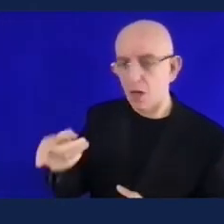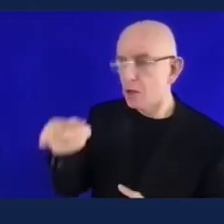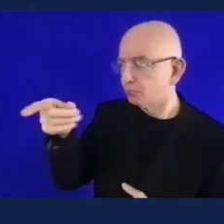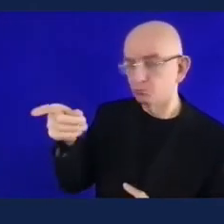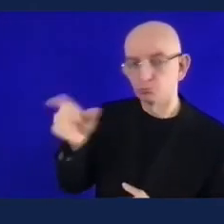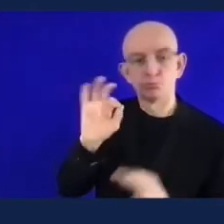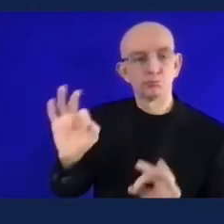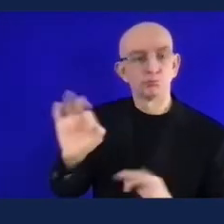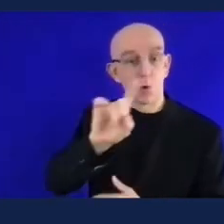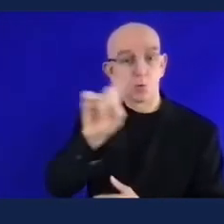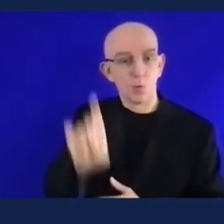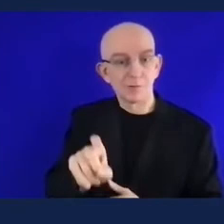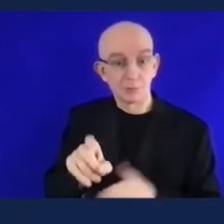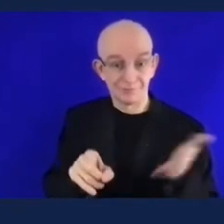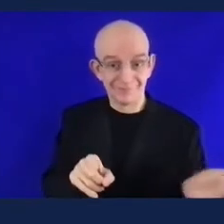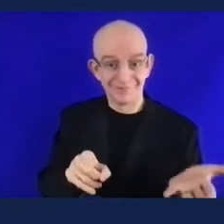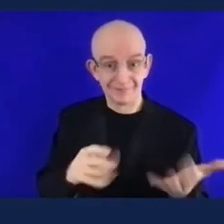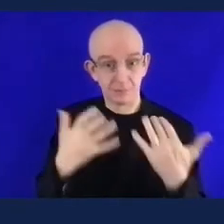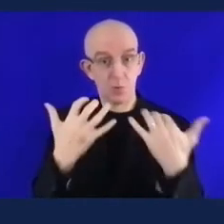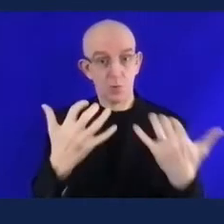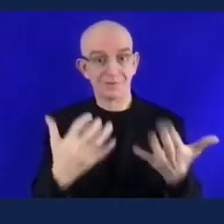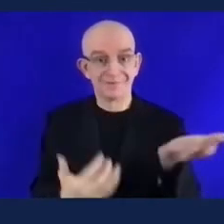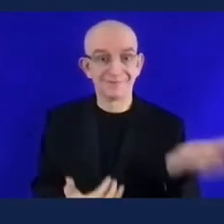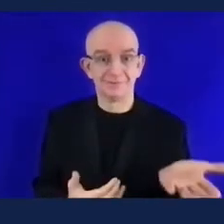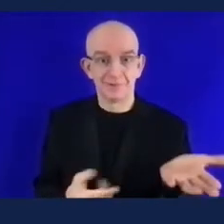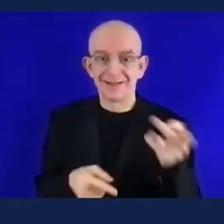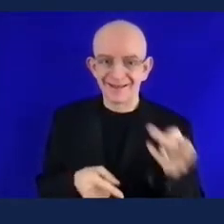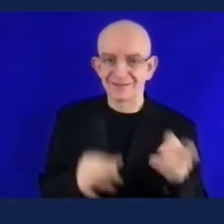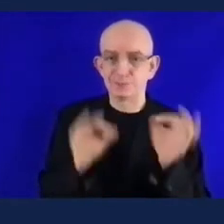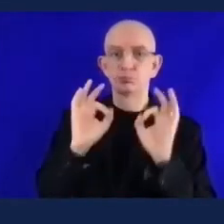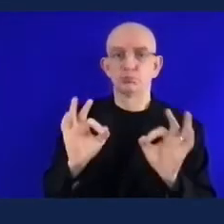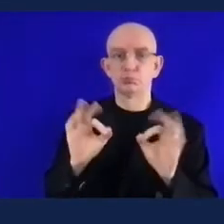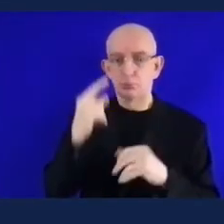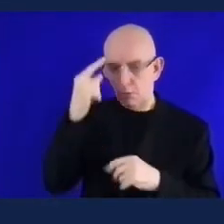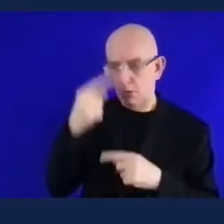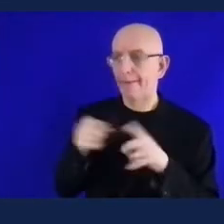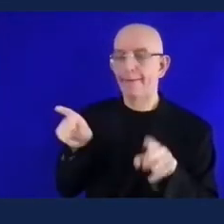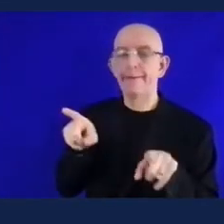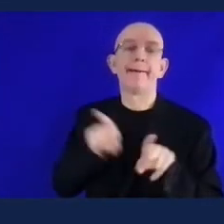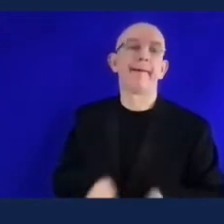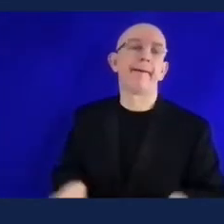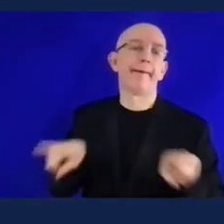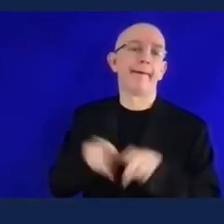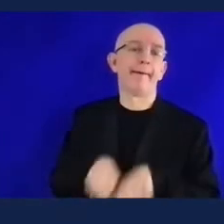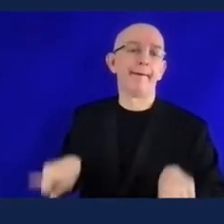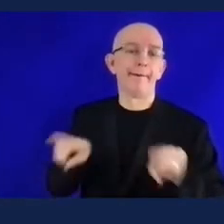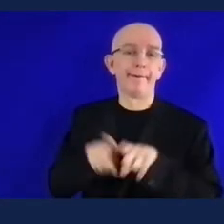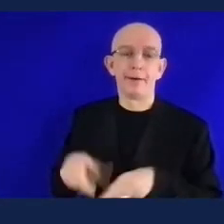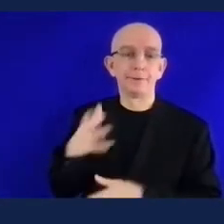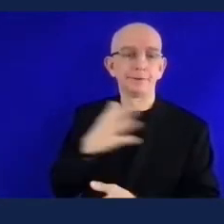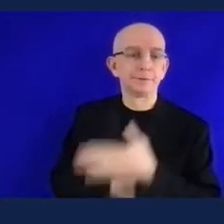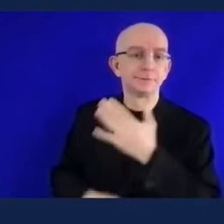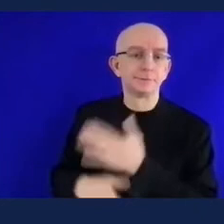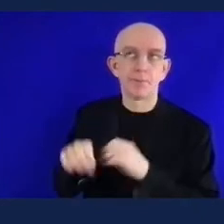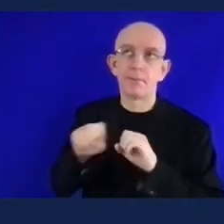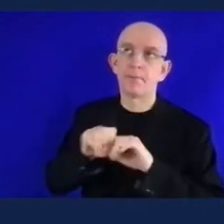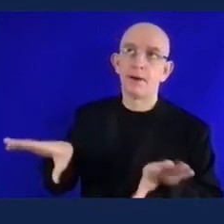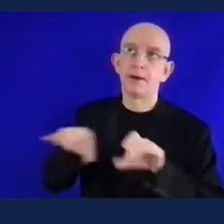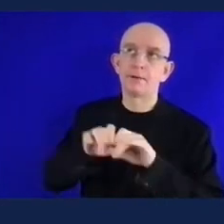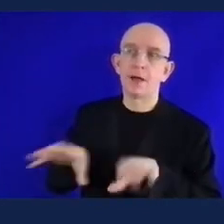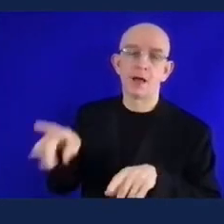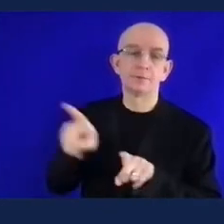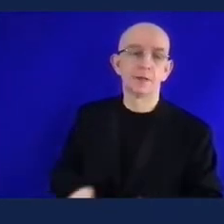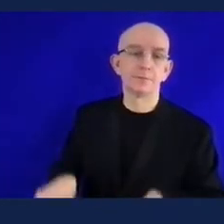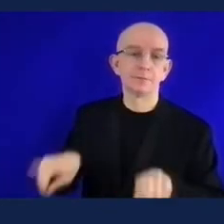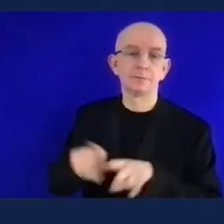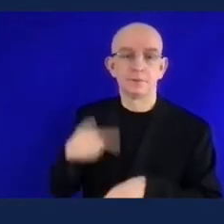empowers disabled people like this and not as negatively as they usually do i think it's hugely important that's what reader